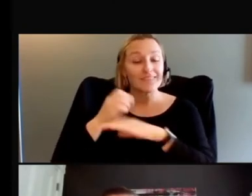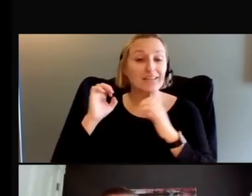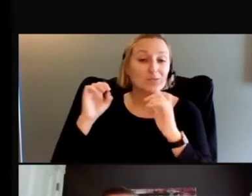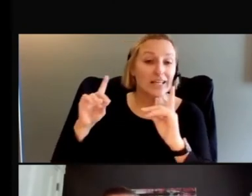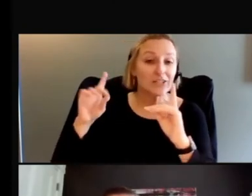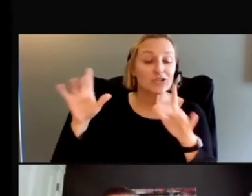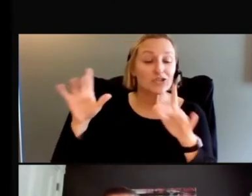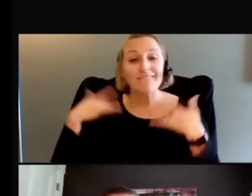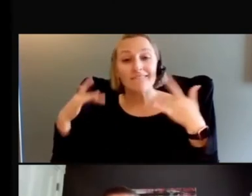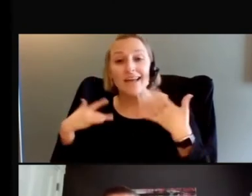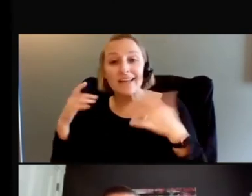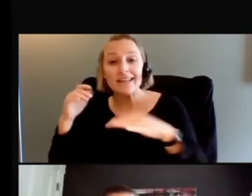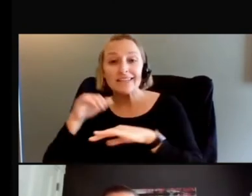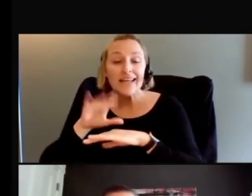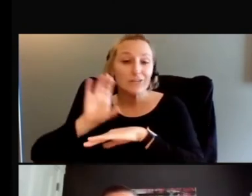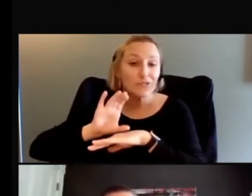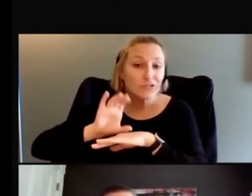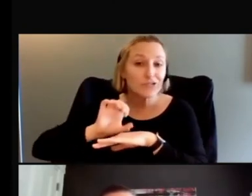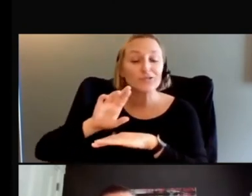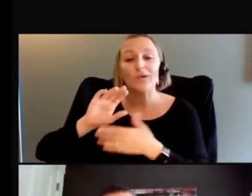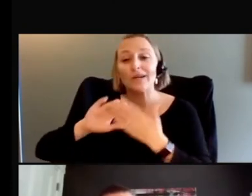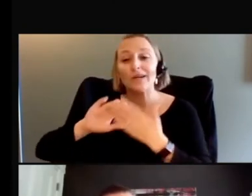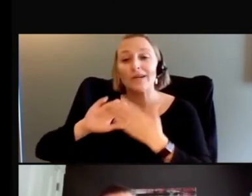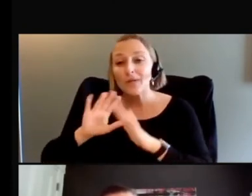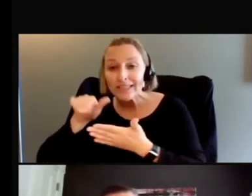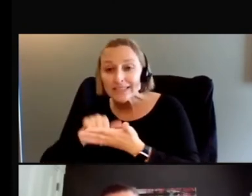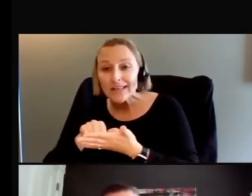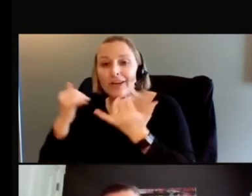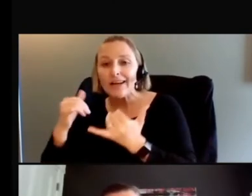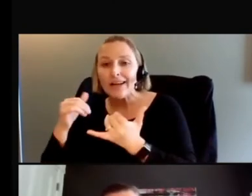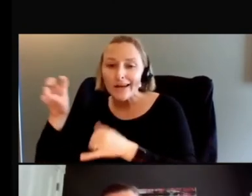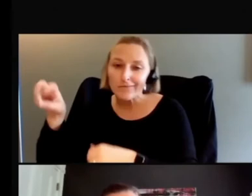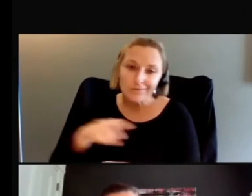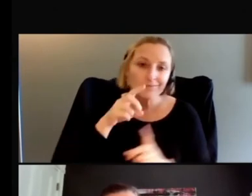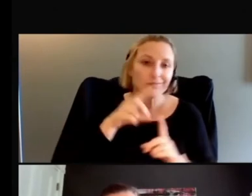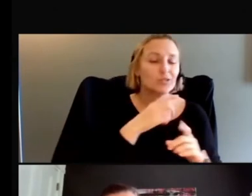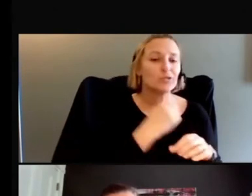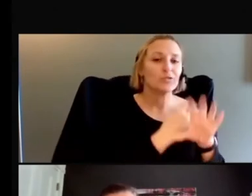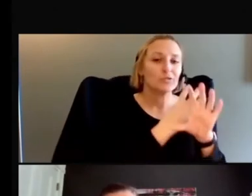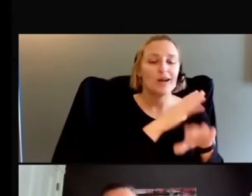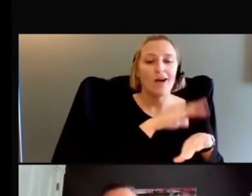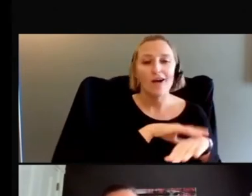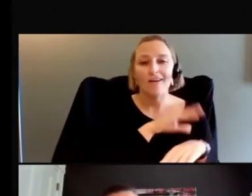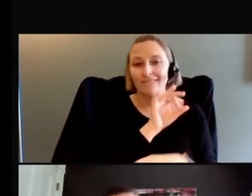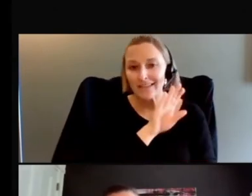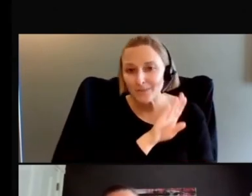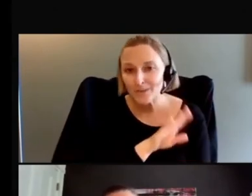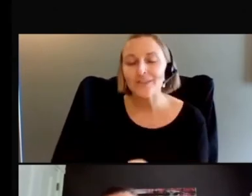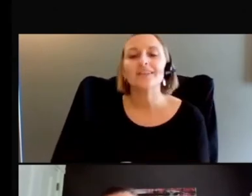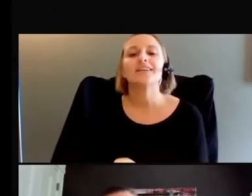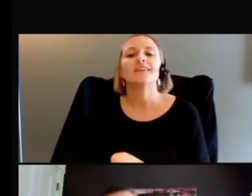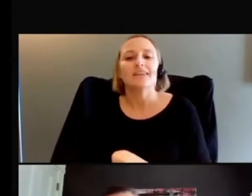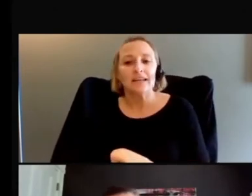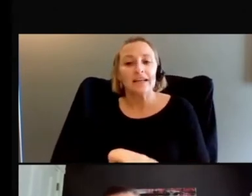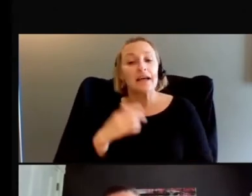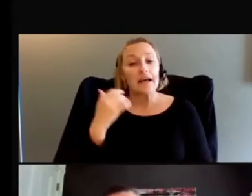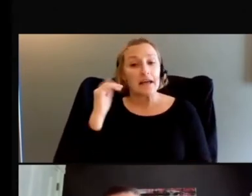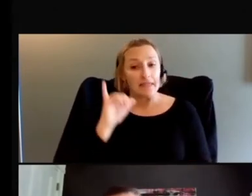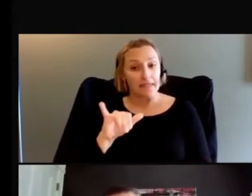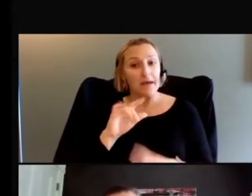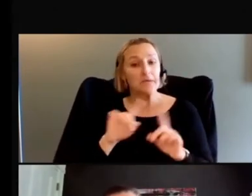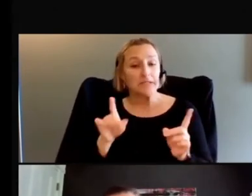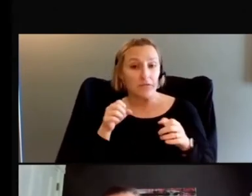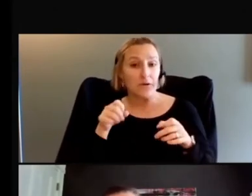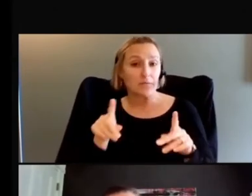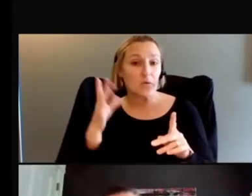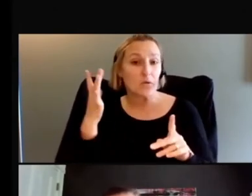community centers and churches, you know, these were now being taking place on Facebook. And we had this opportunity because we found that, you know, there was